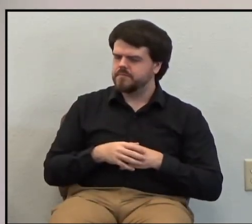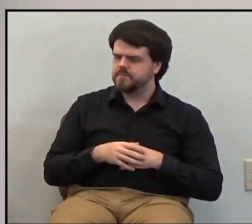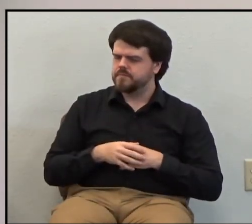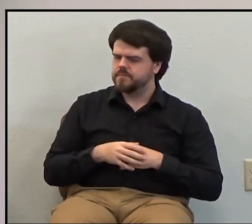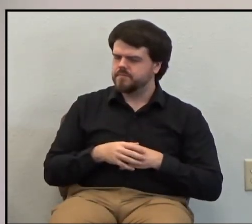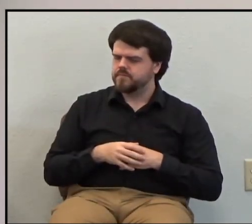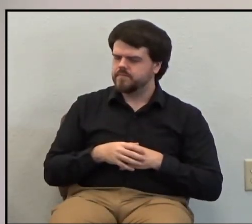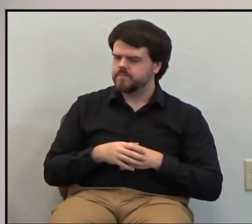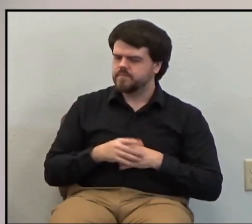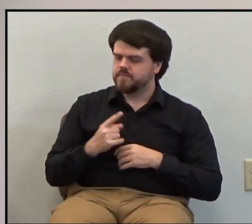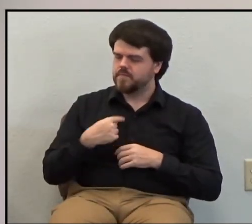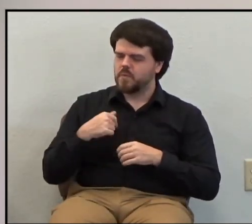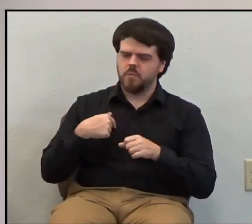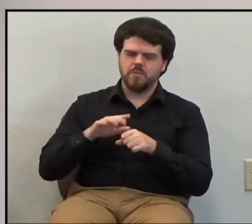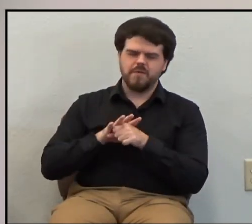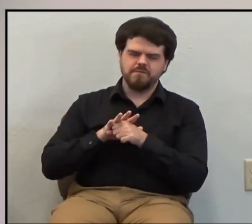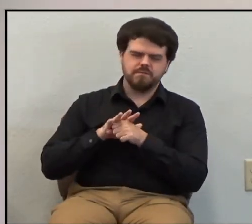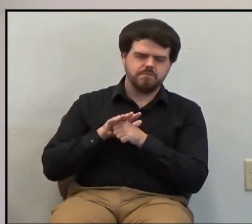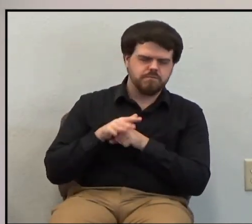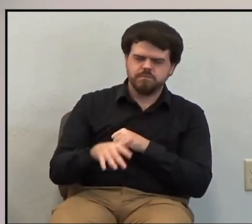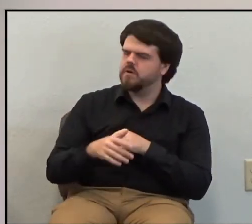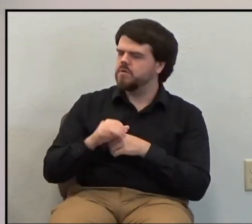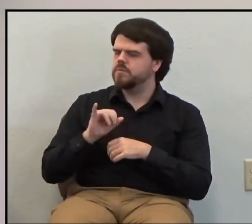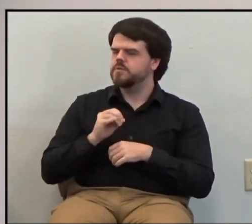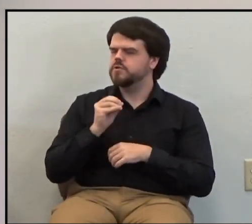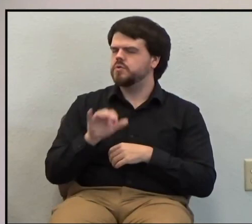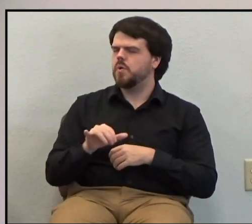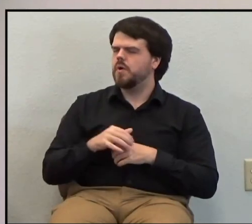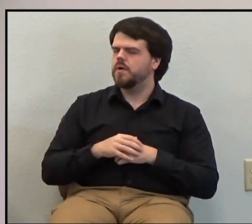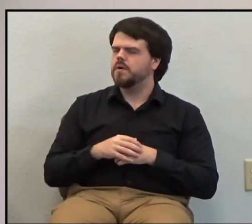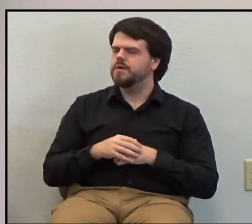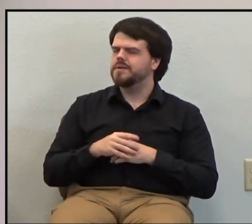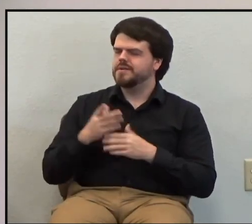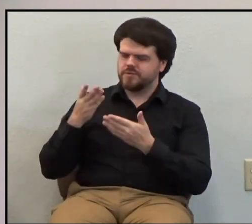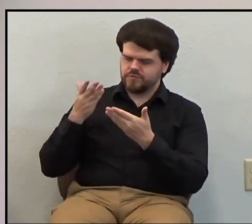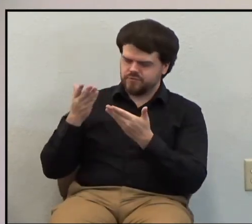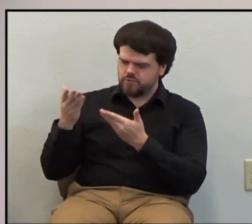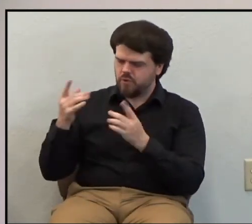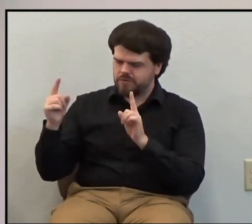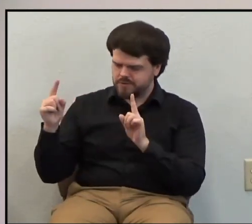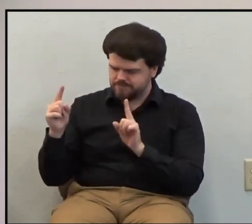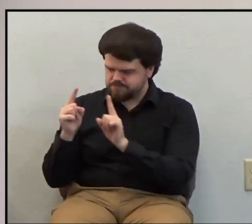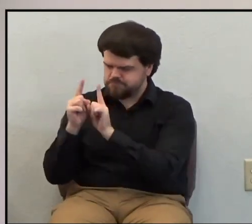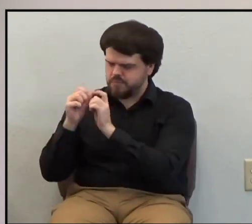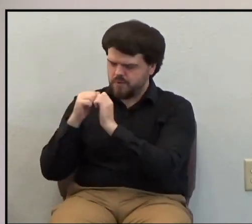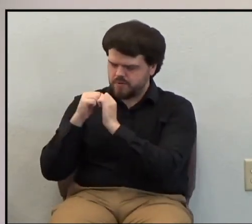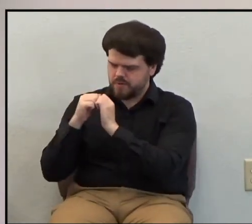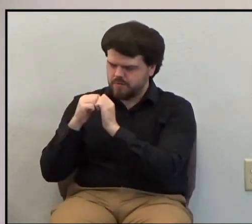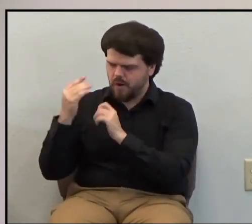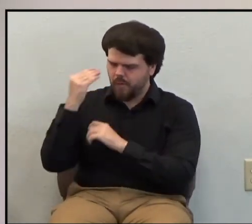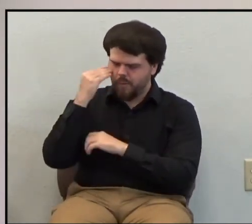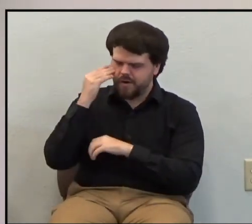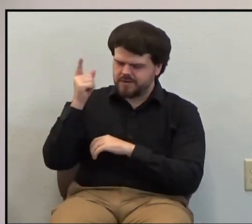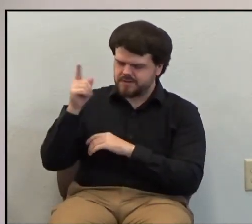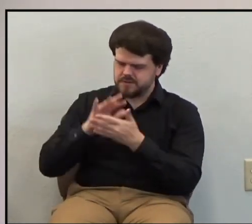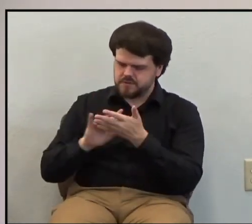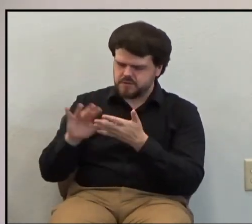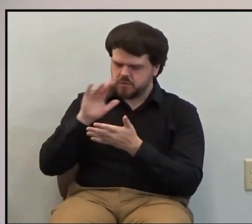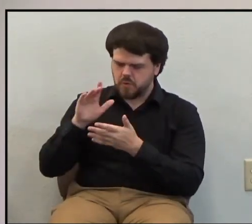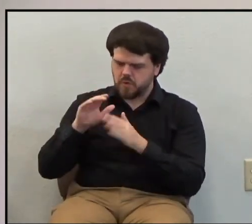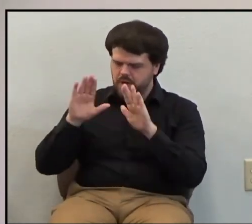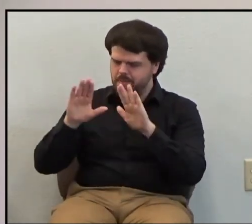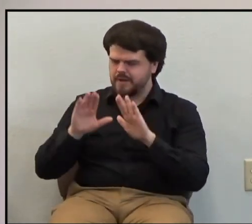and we would be filled with joy as we draw closer to him in service and in love and in awareness of his glory and